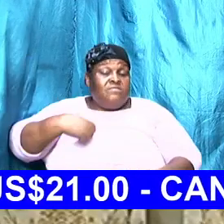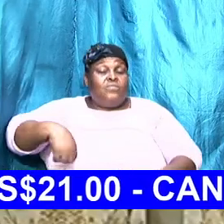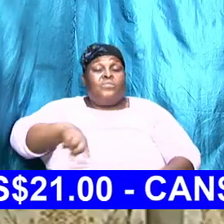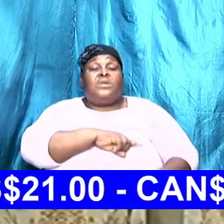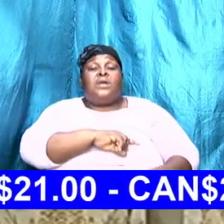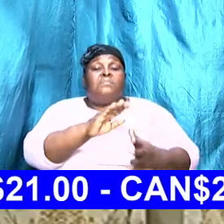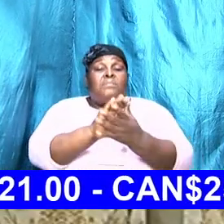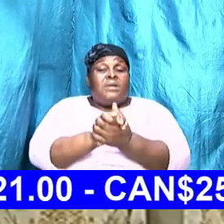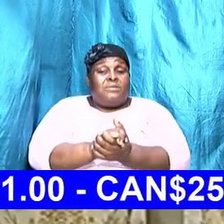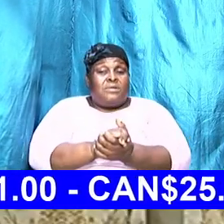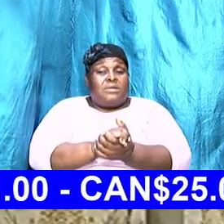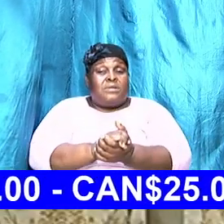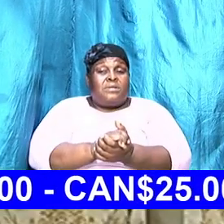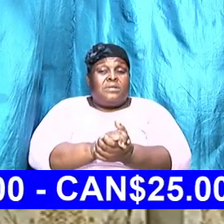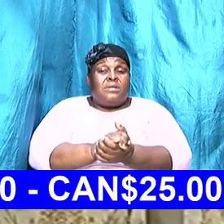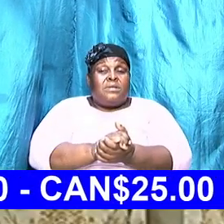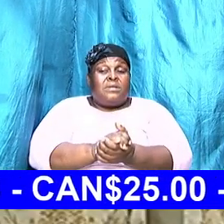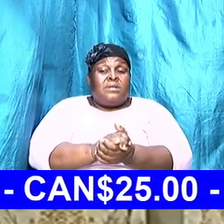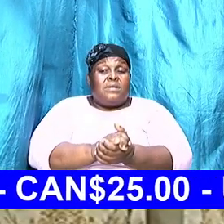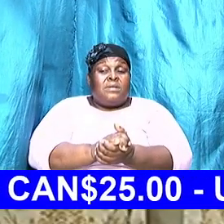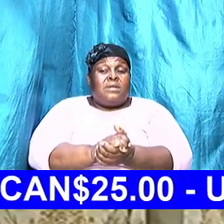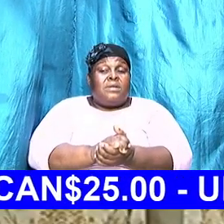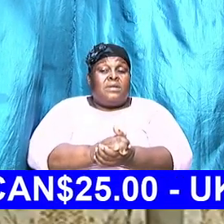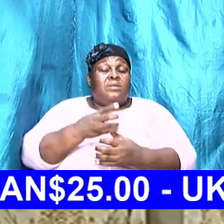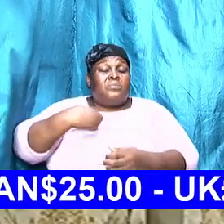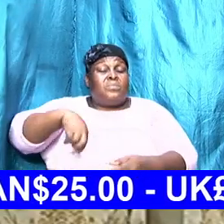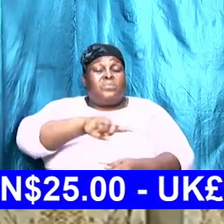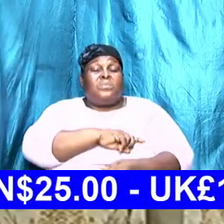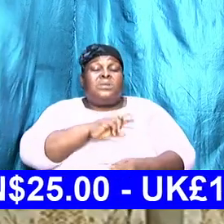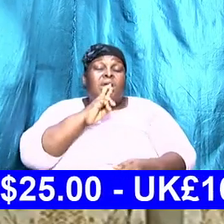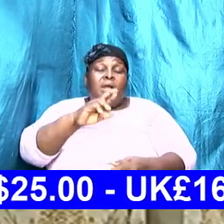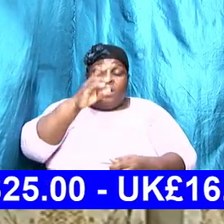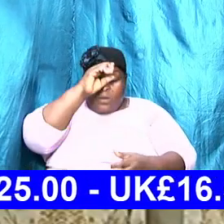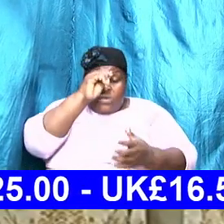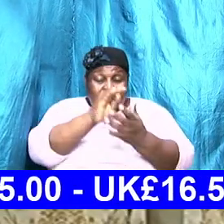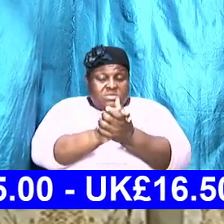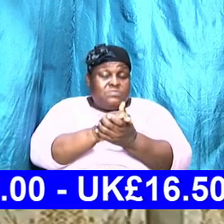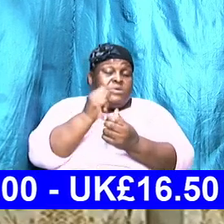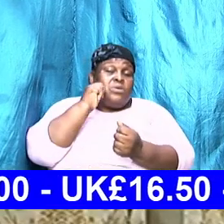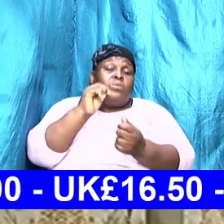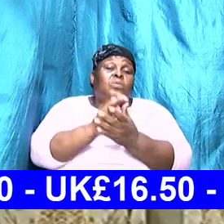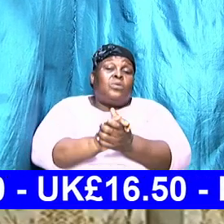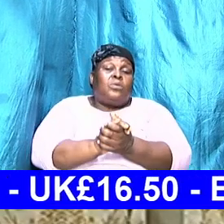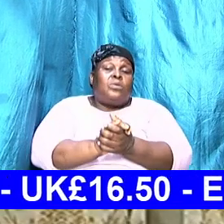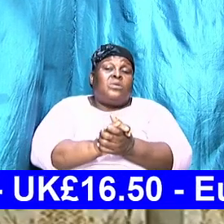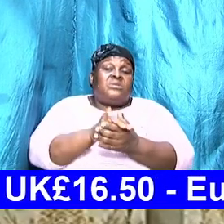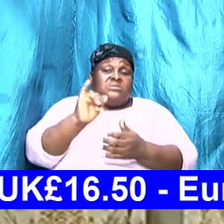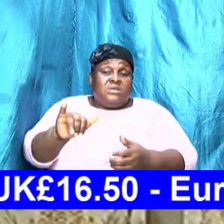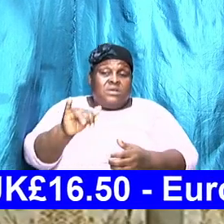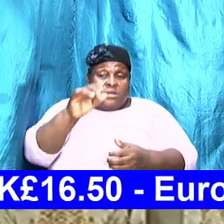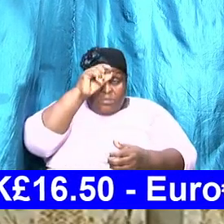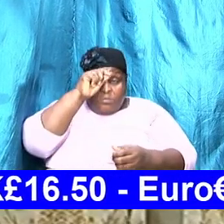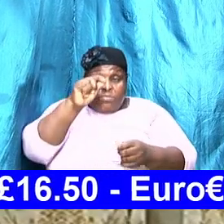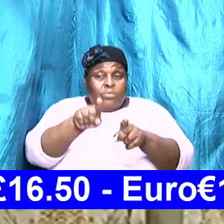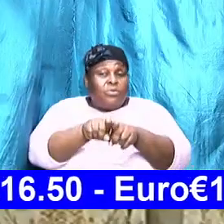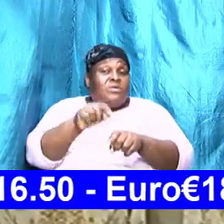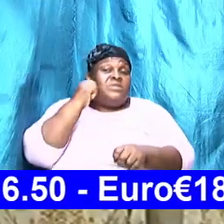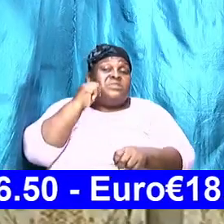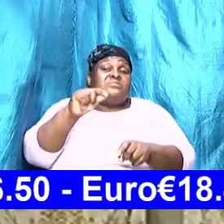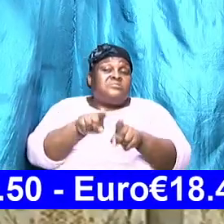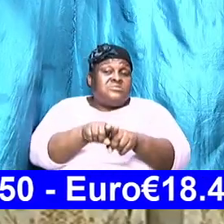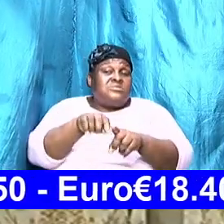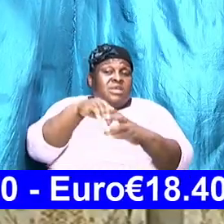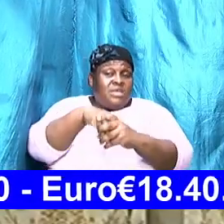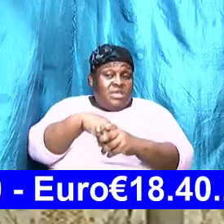and we are husbands and wives we are still brothers and sisters in